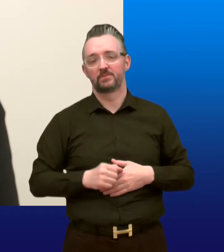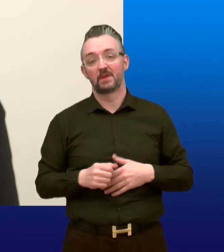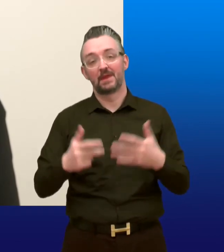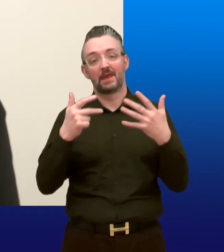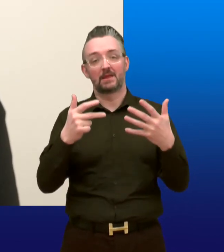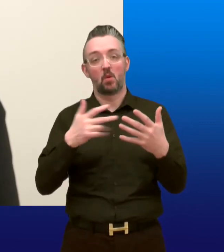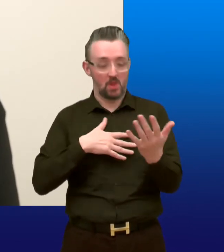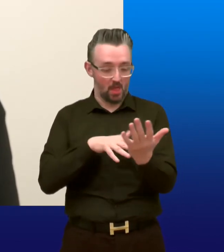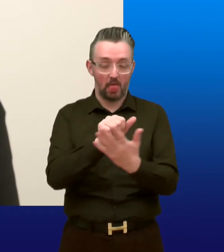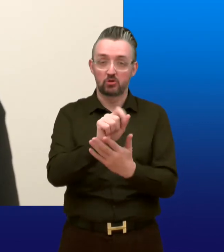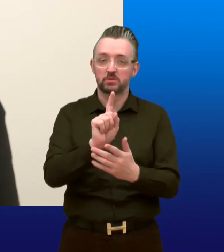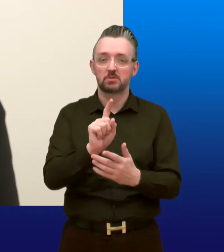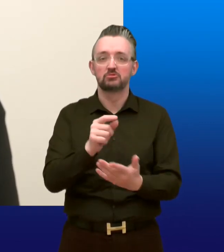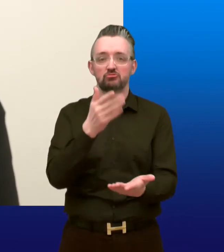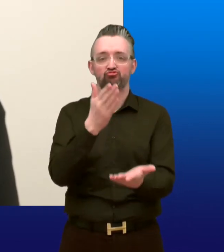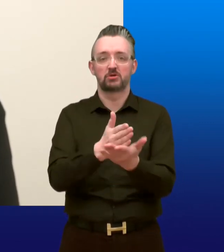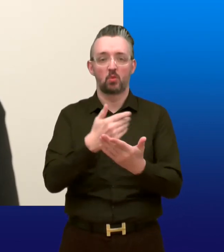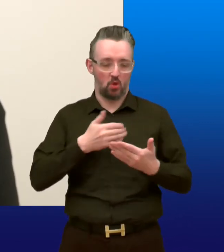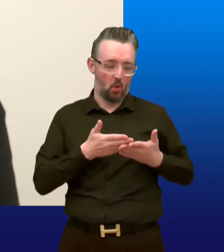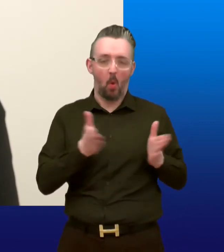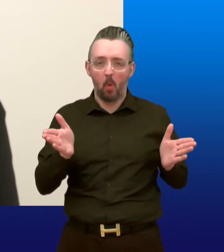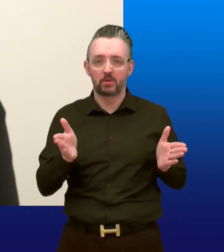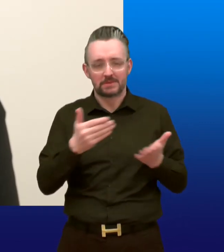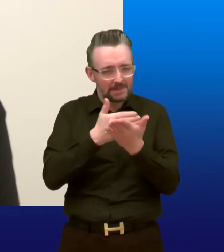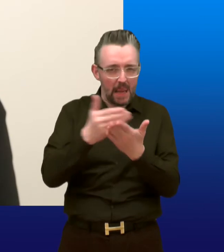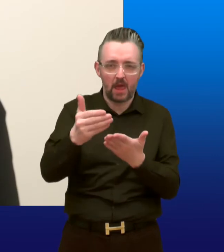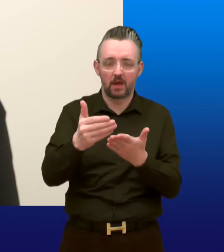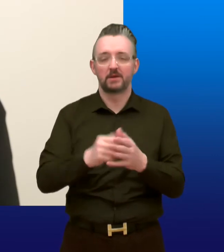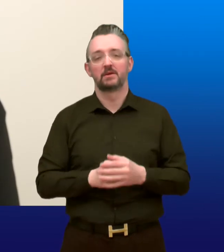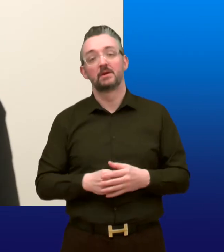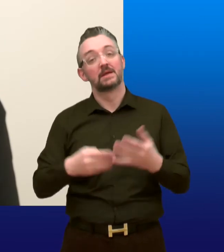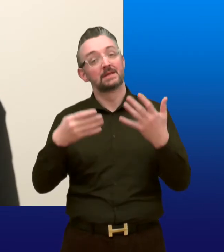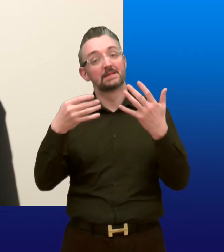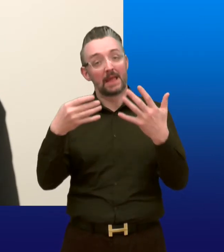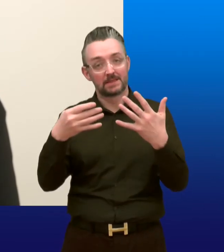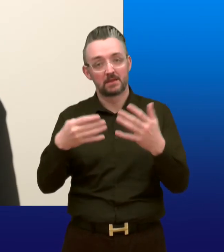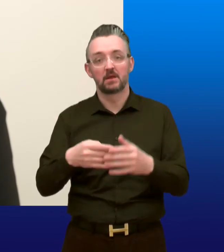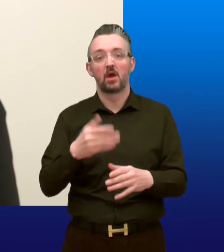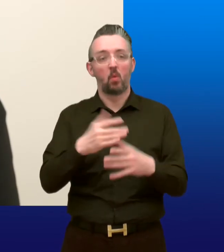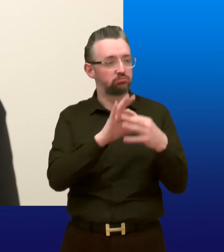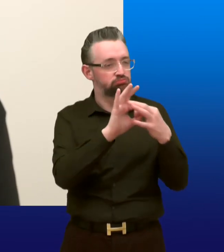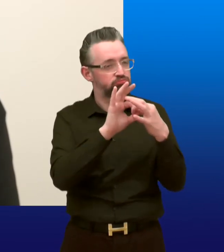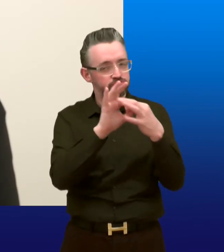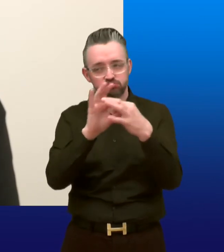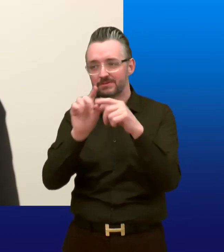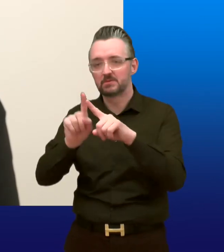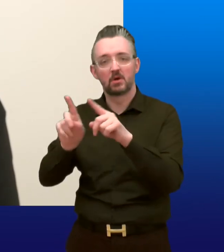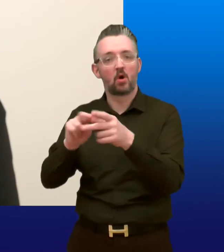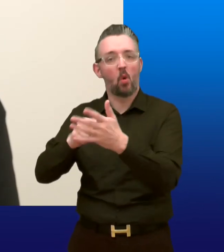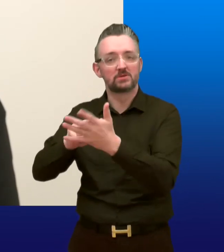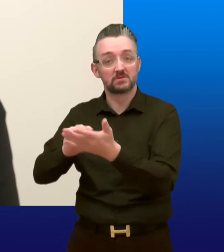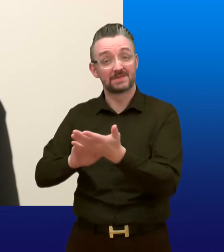8. Create a culture of trust by being open and transparent. 9. Work with other organisations